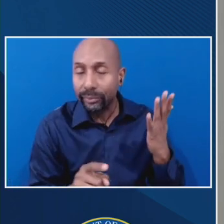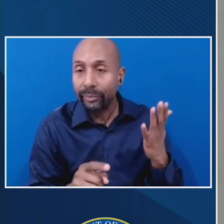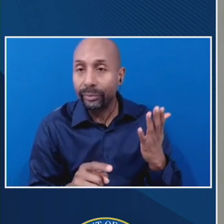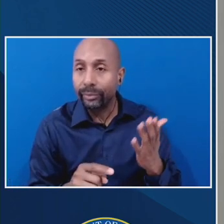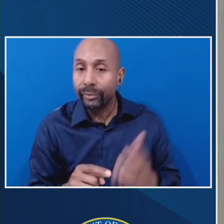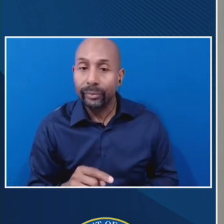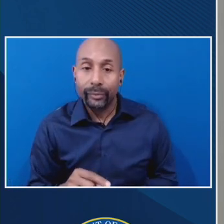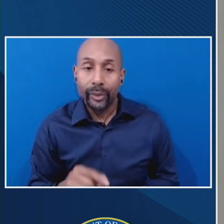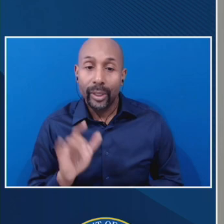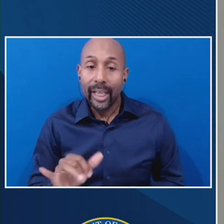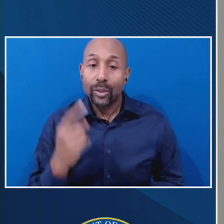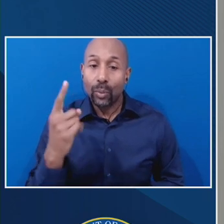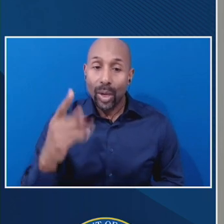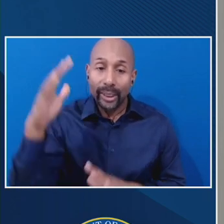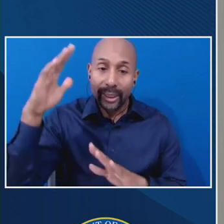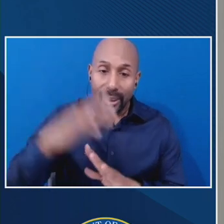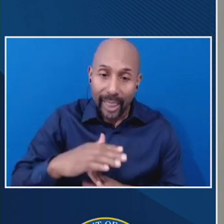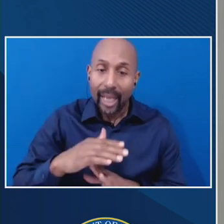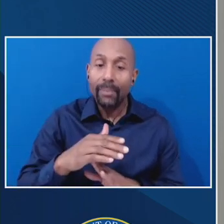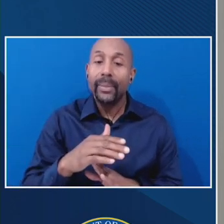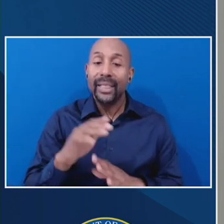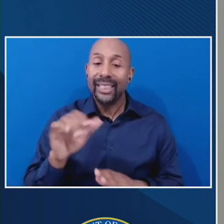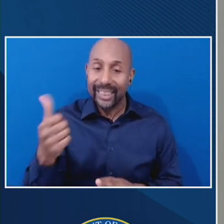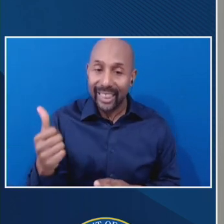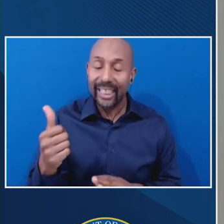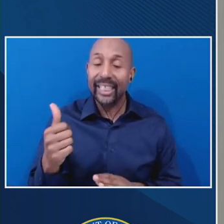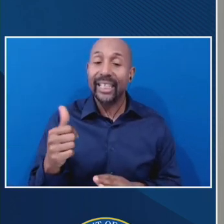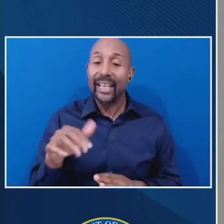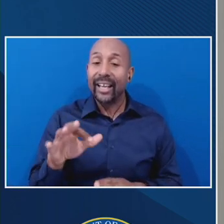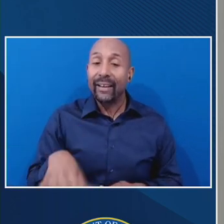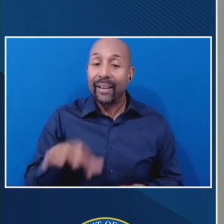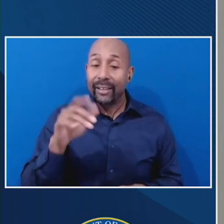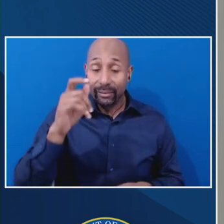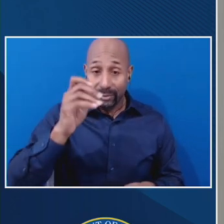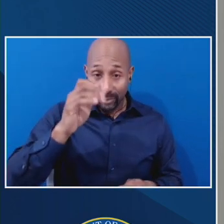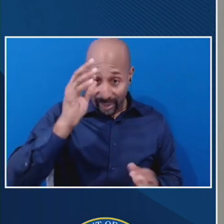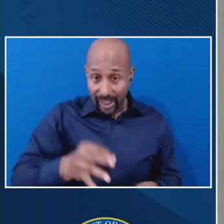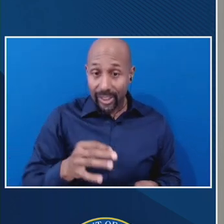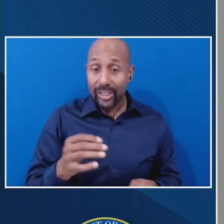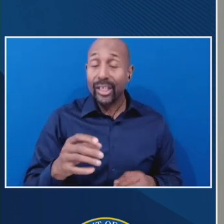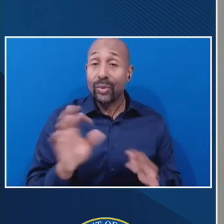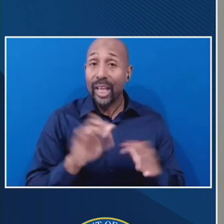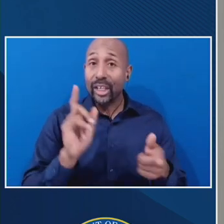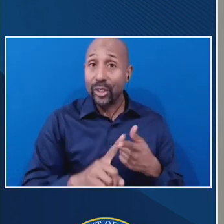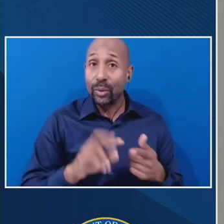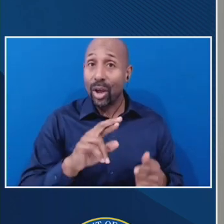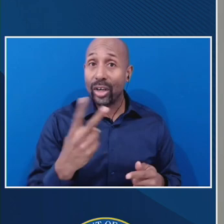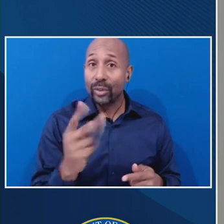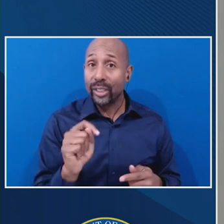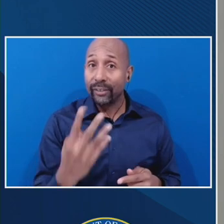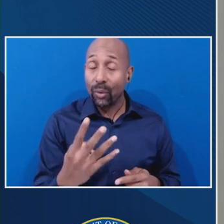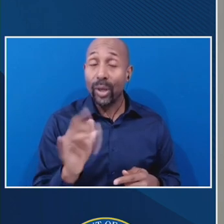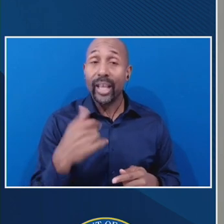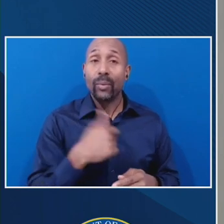findings, it, there is a compliance apparatus for, for dealing with R2-T4 generally and that we could incorporate this into.